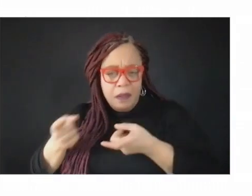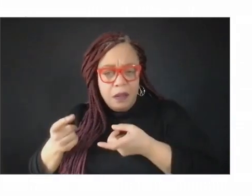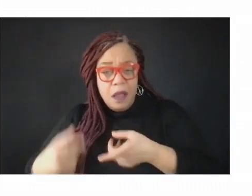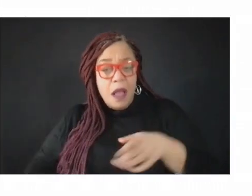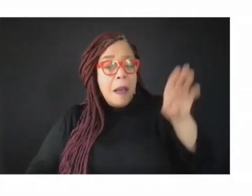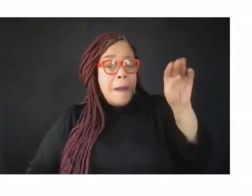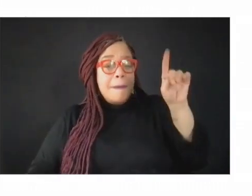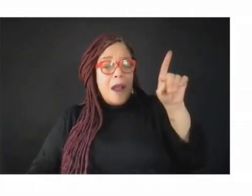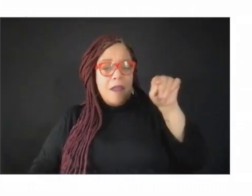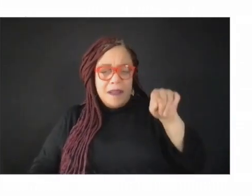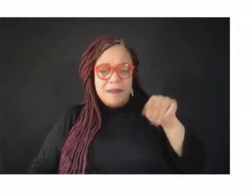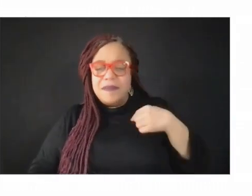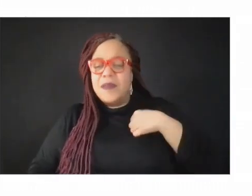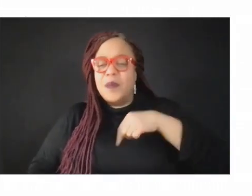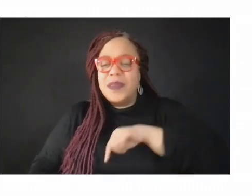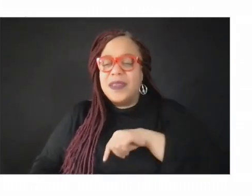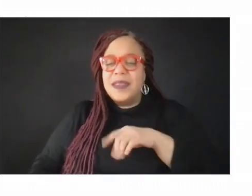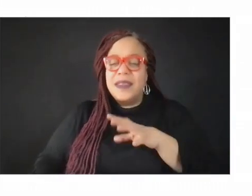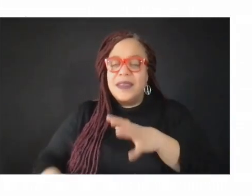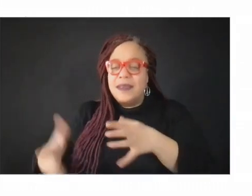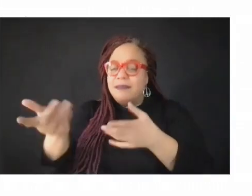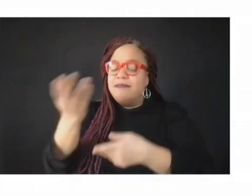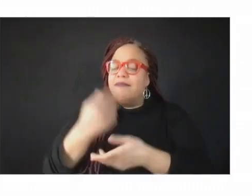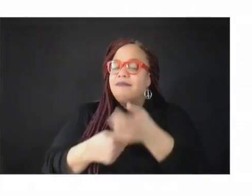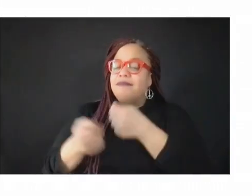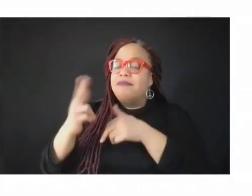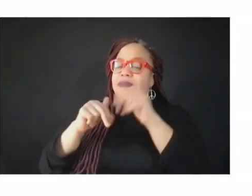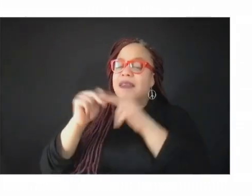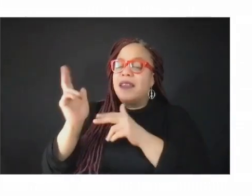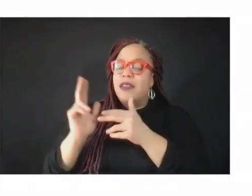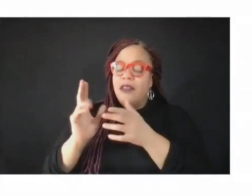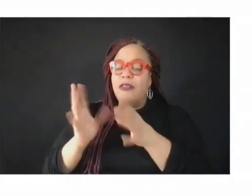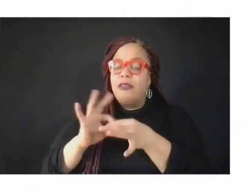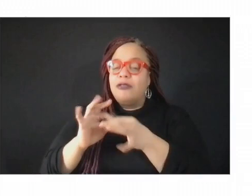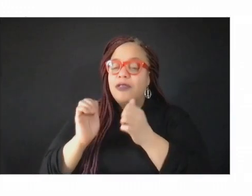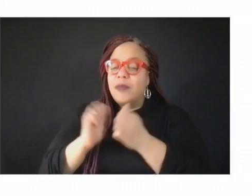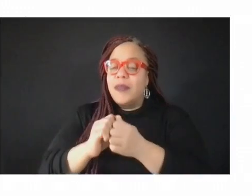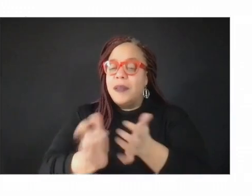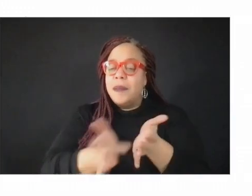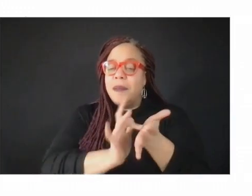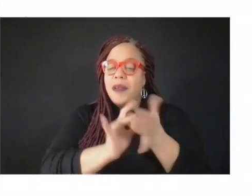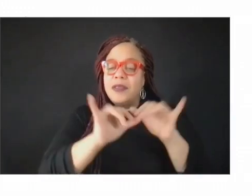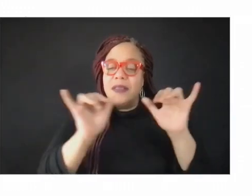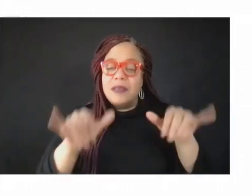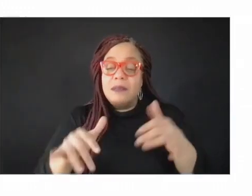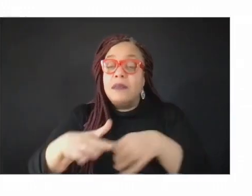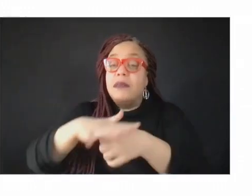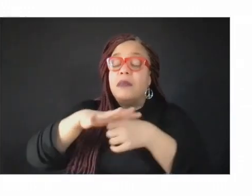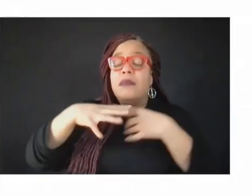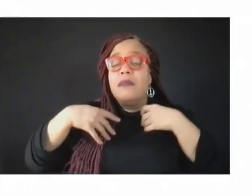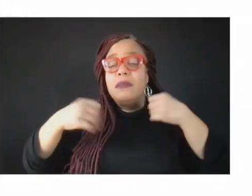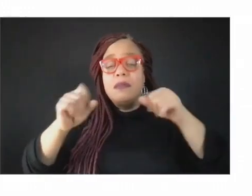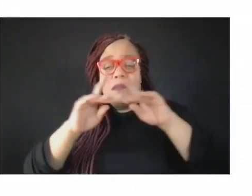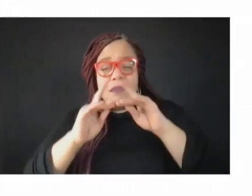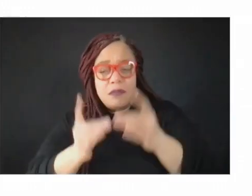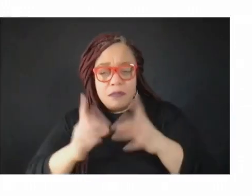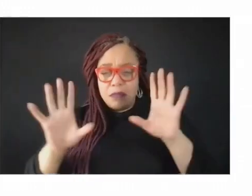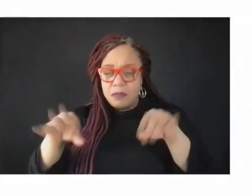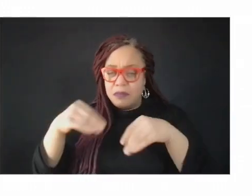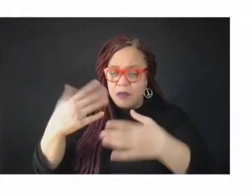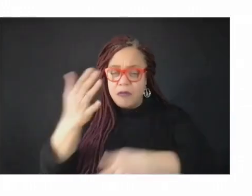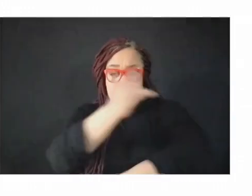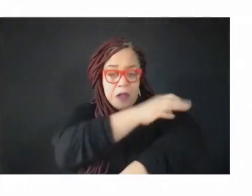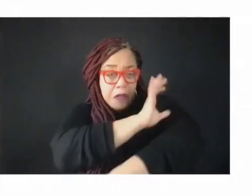with medical systems and local health departments to deliver clinical services and clinical